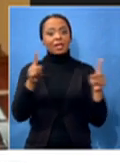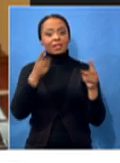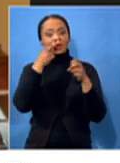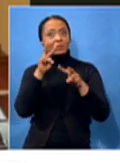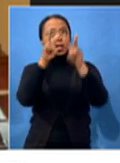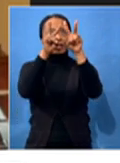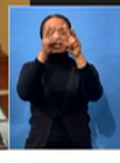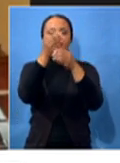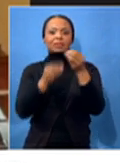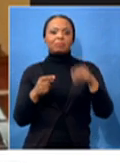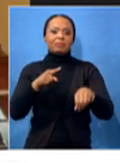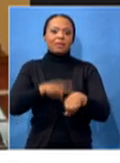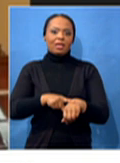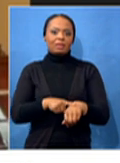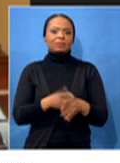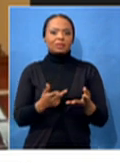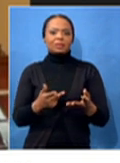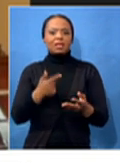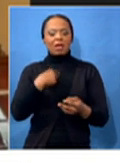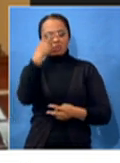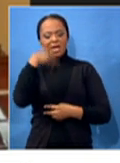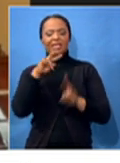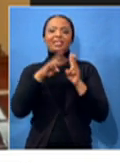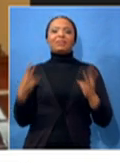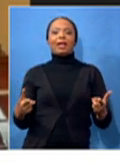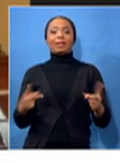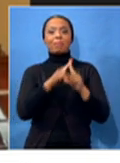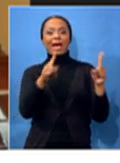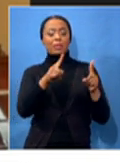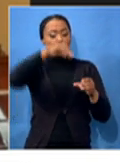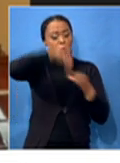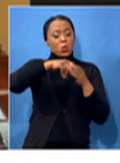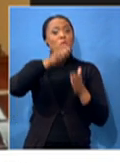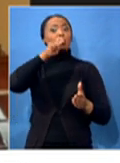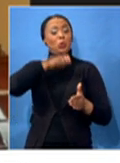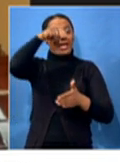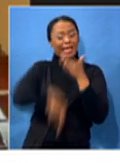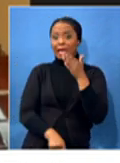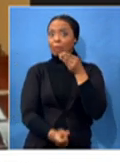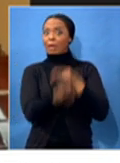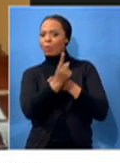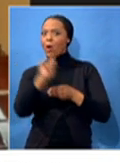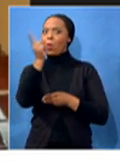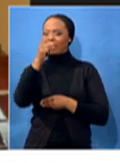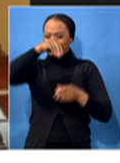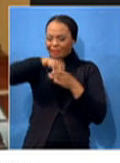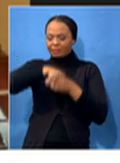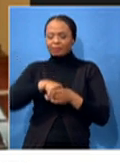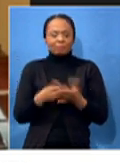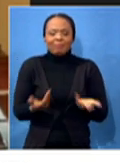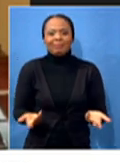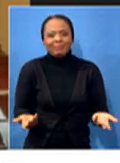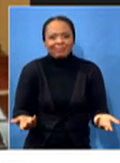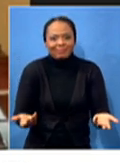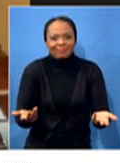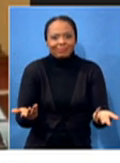people look so different, but not knowing at the end of the day how things, you know,